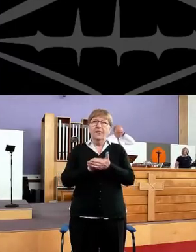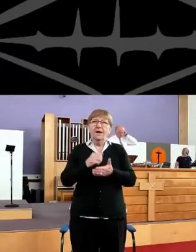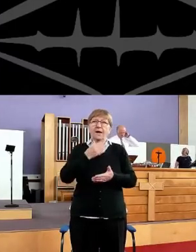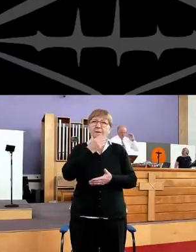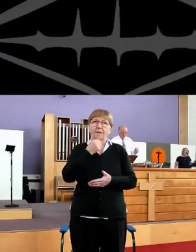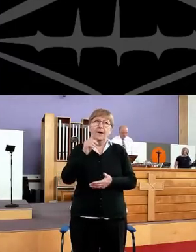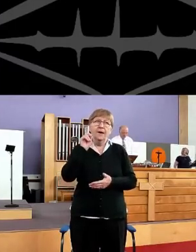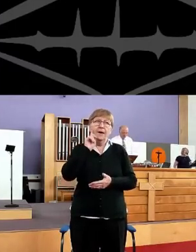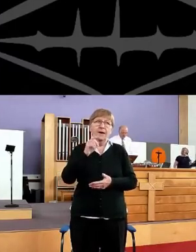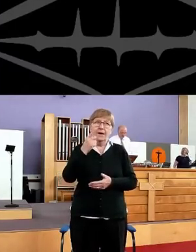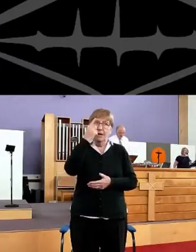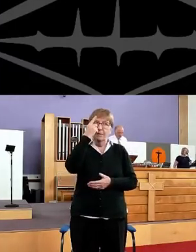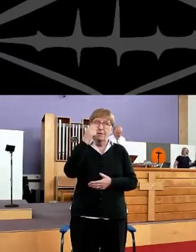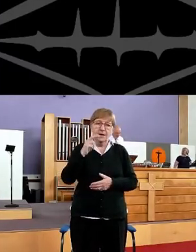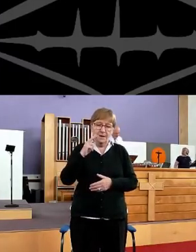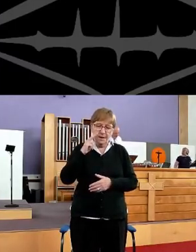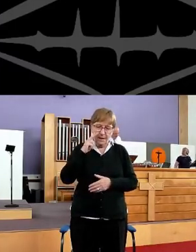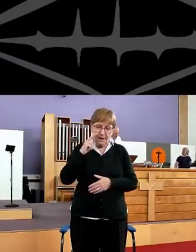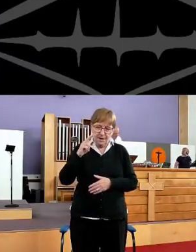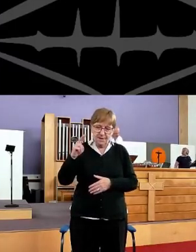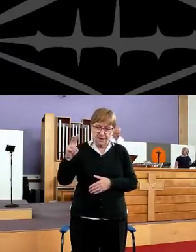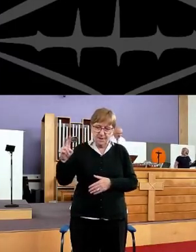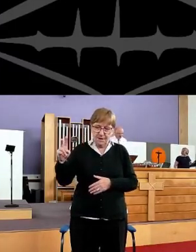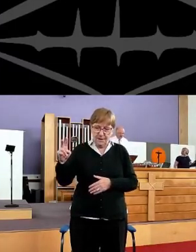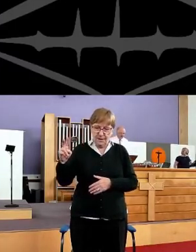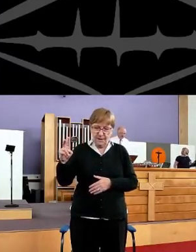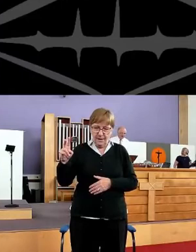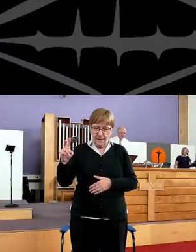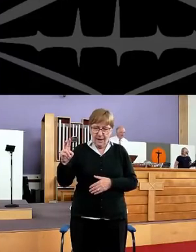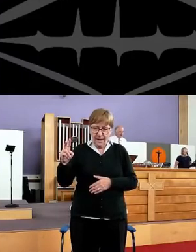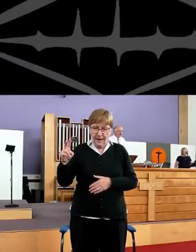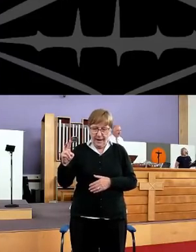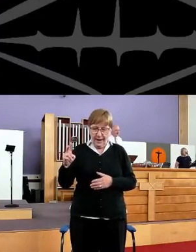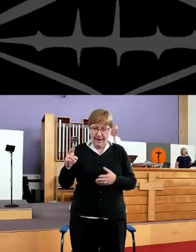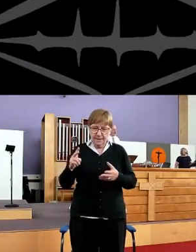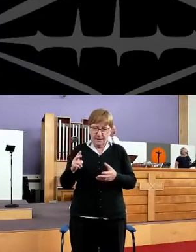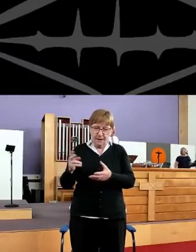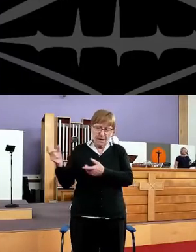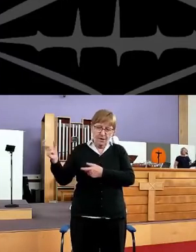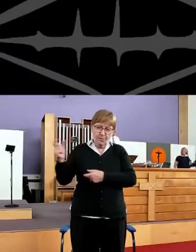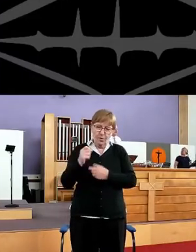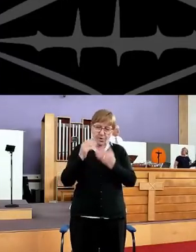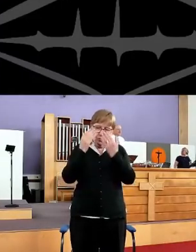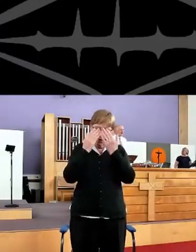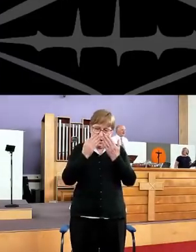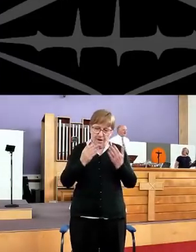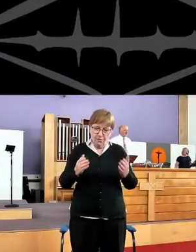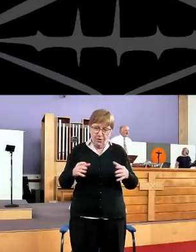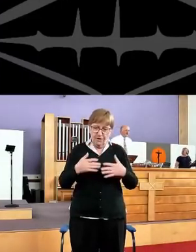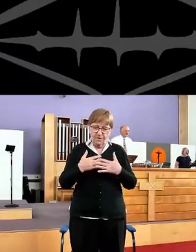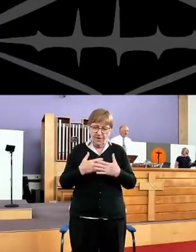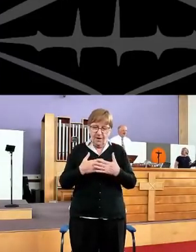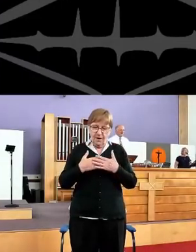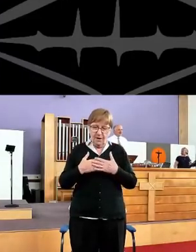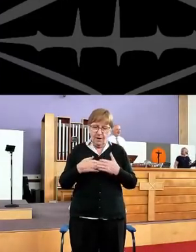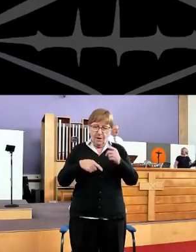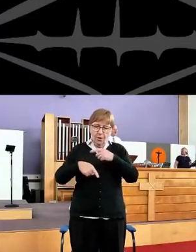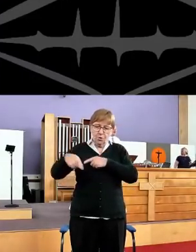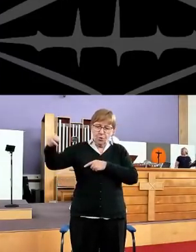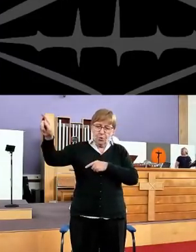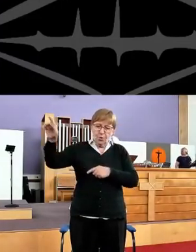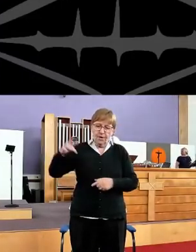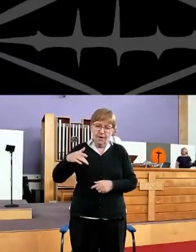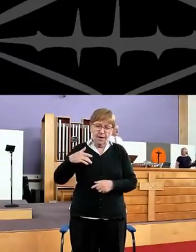and may see, and come with reverent here